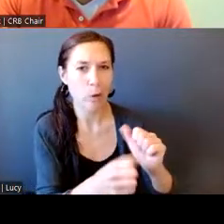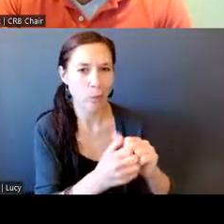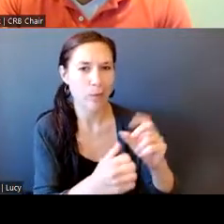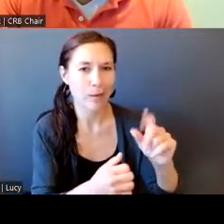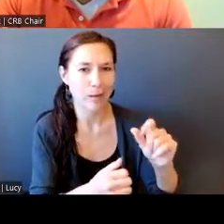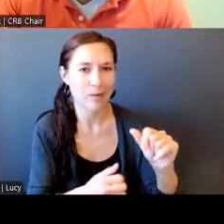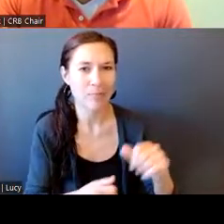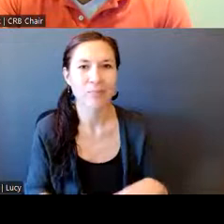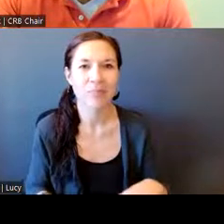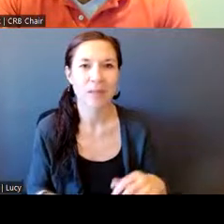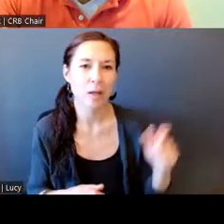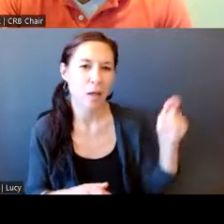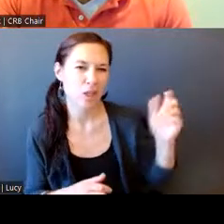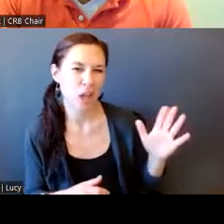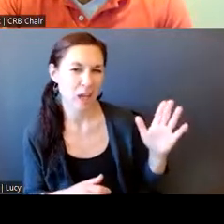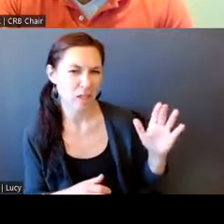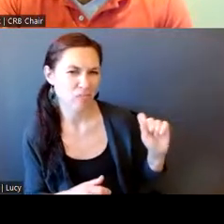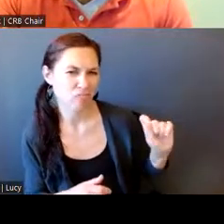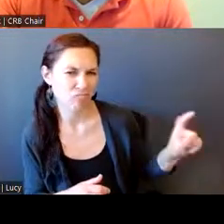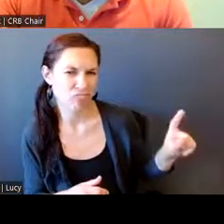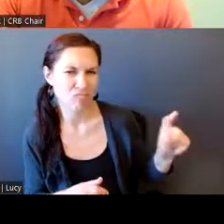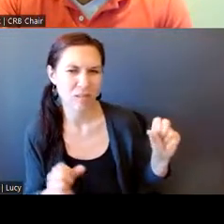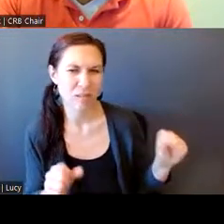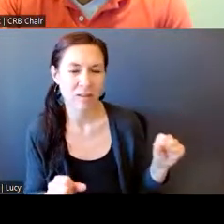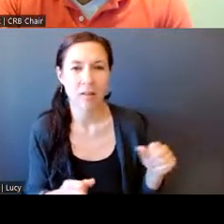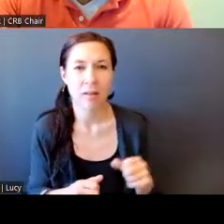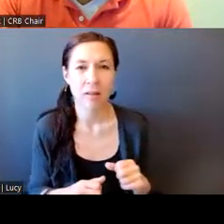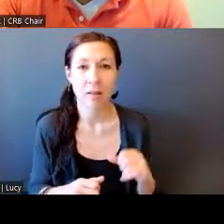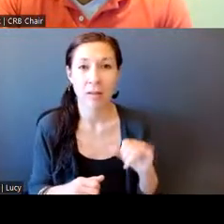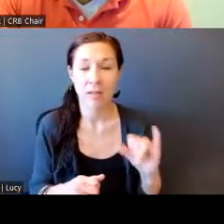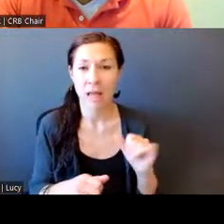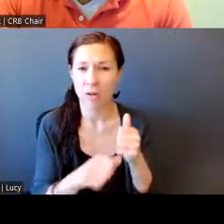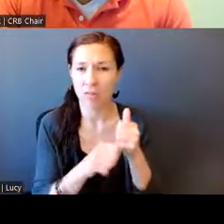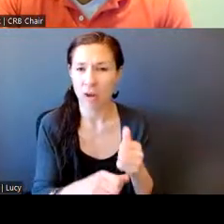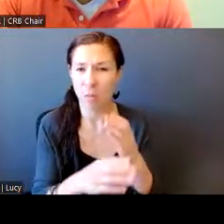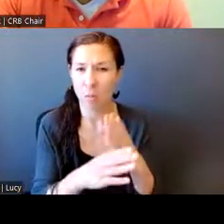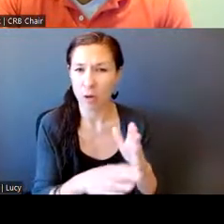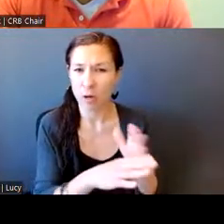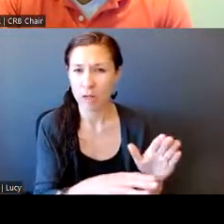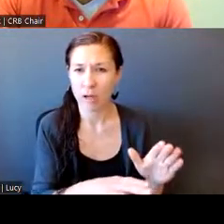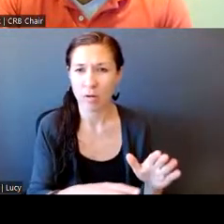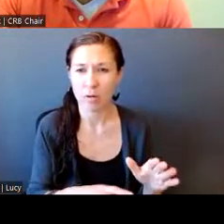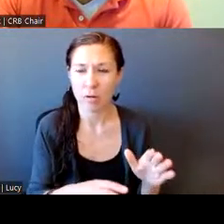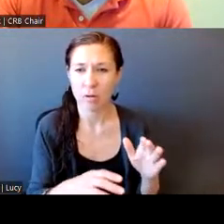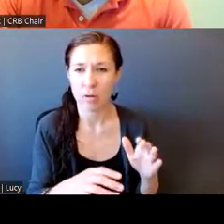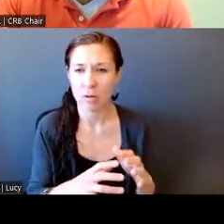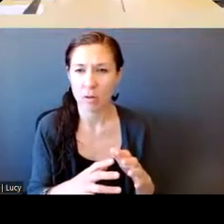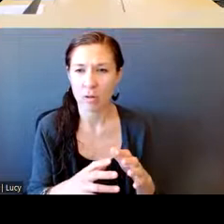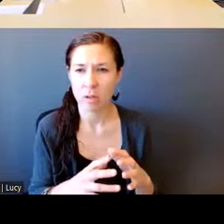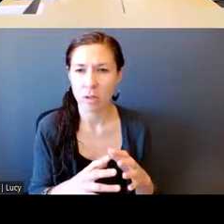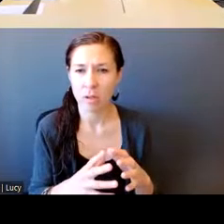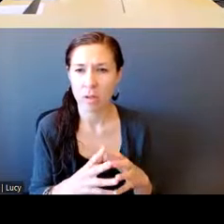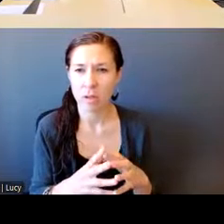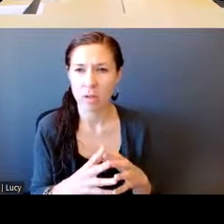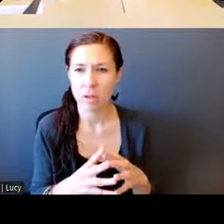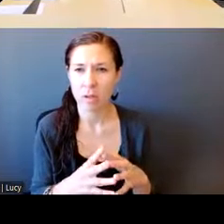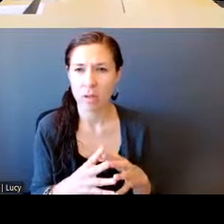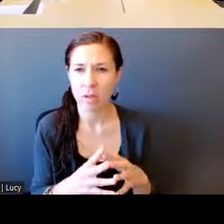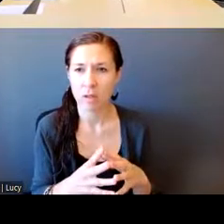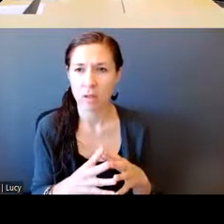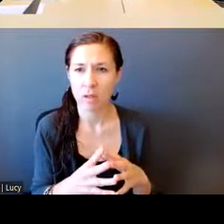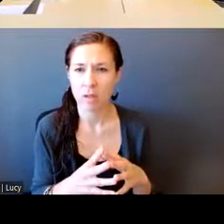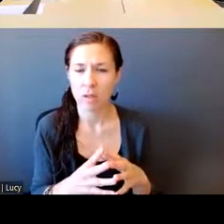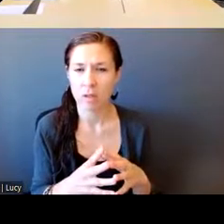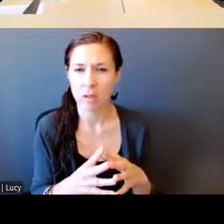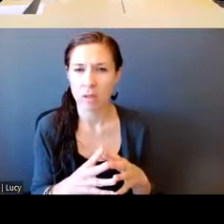the question? Yes. Is it broken down by divisions and within